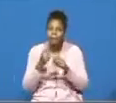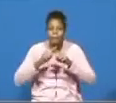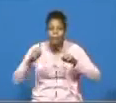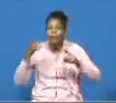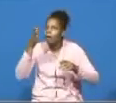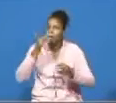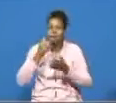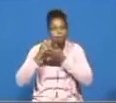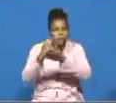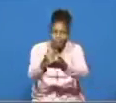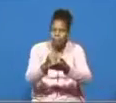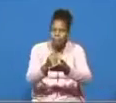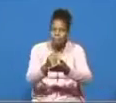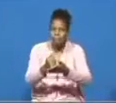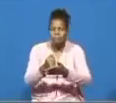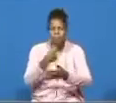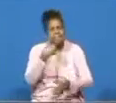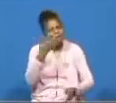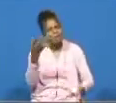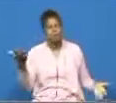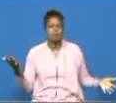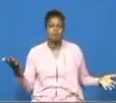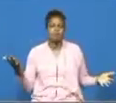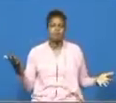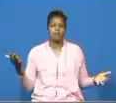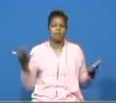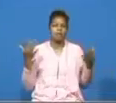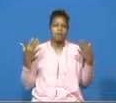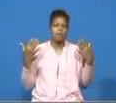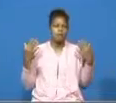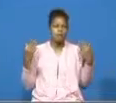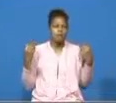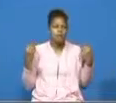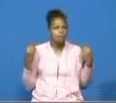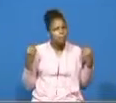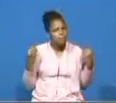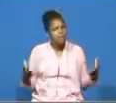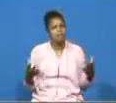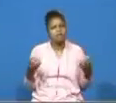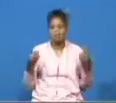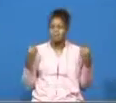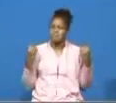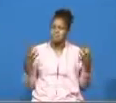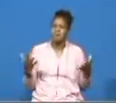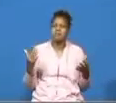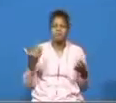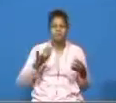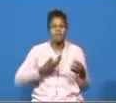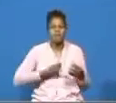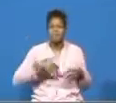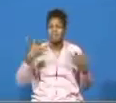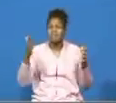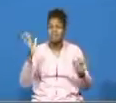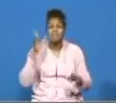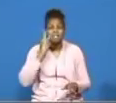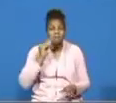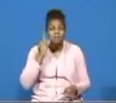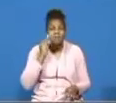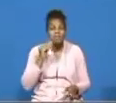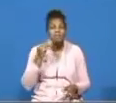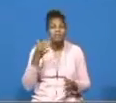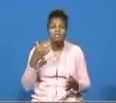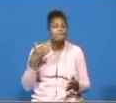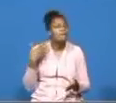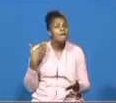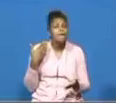come true for us i'm saying that many of us and over and over in our lives we have proven